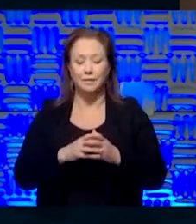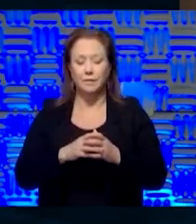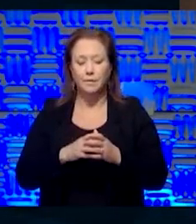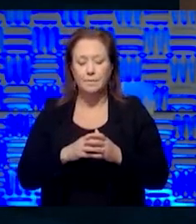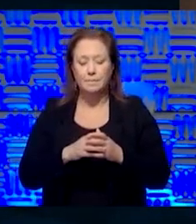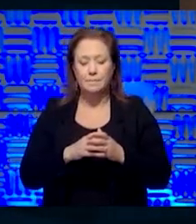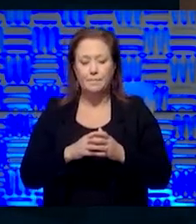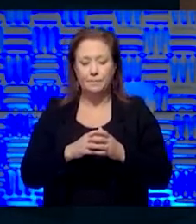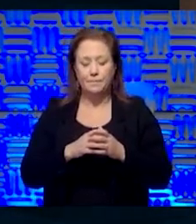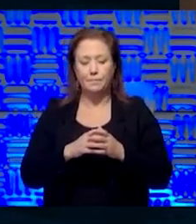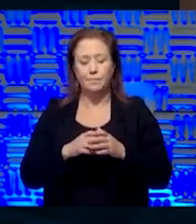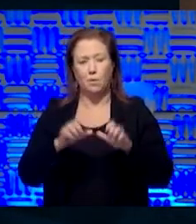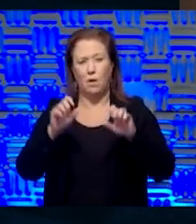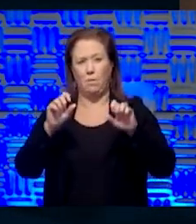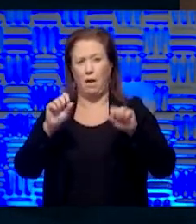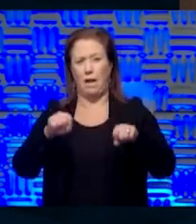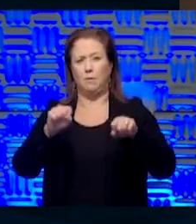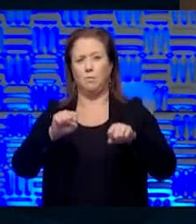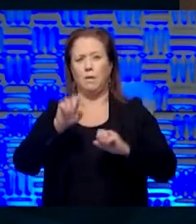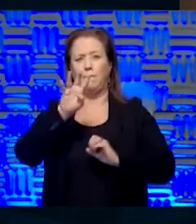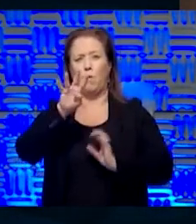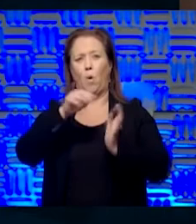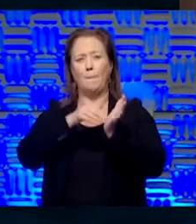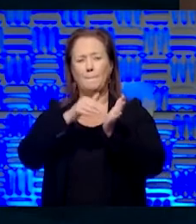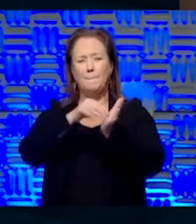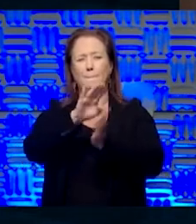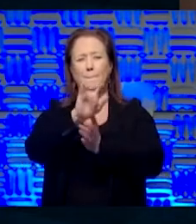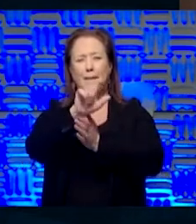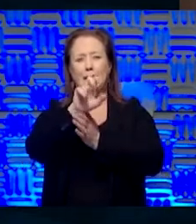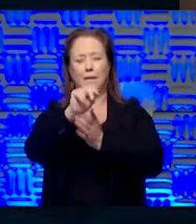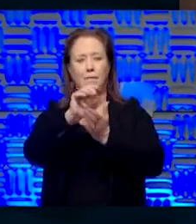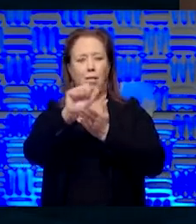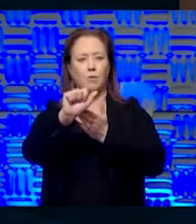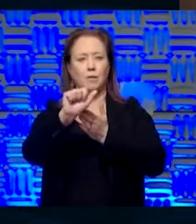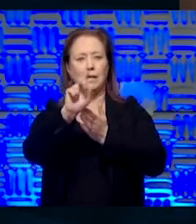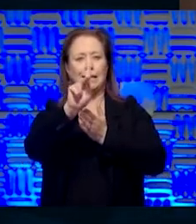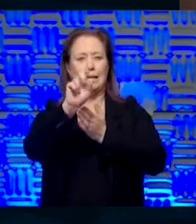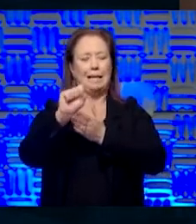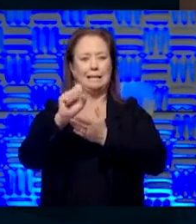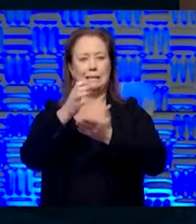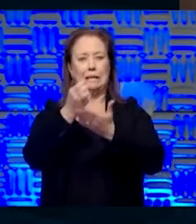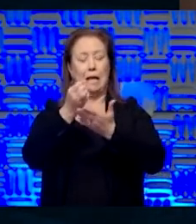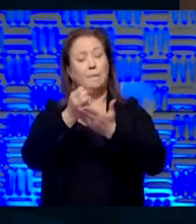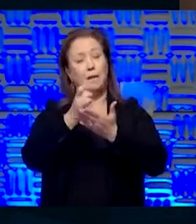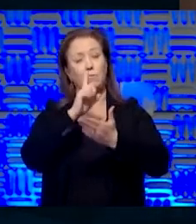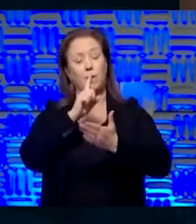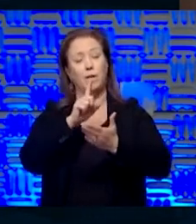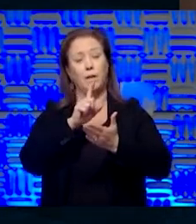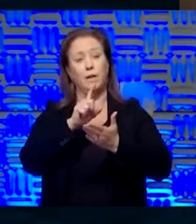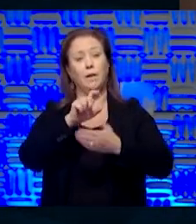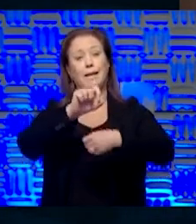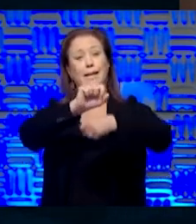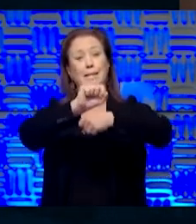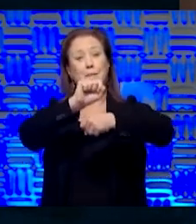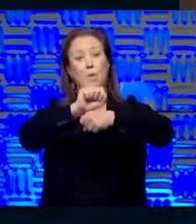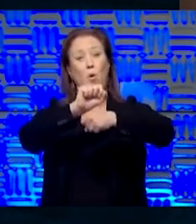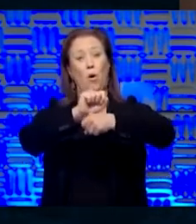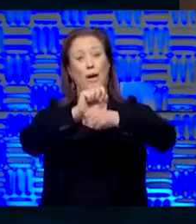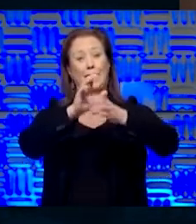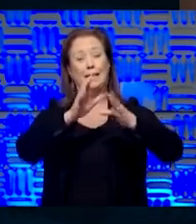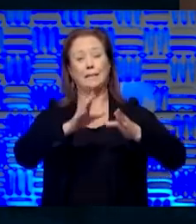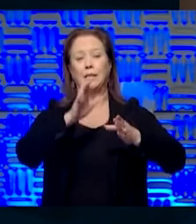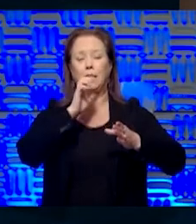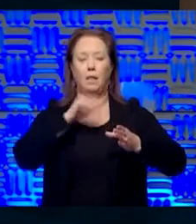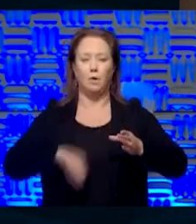that we were able to put nearly $4 billion into the Kansas economy, meaning into ultimately into employees, not their